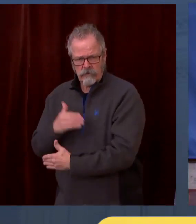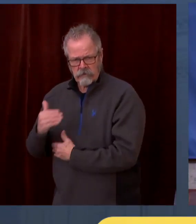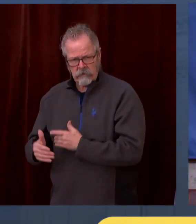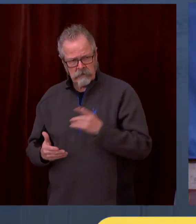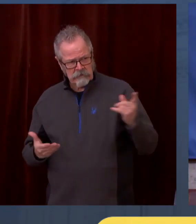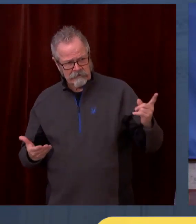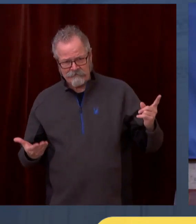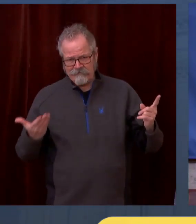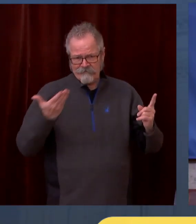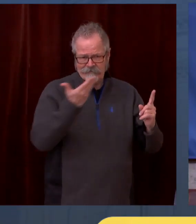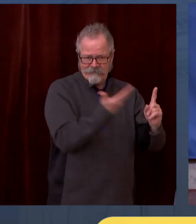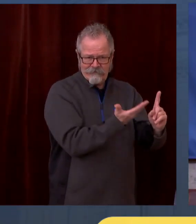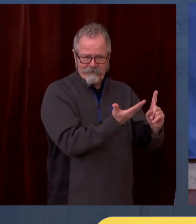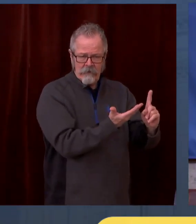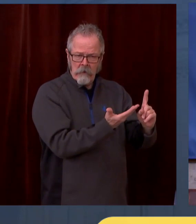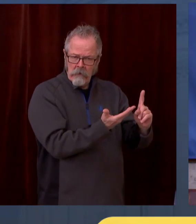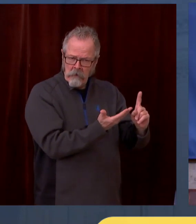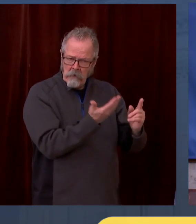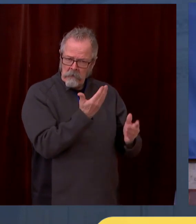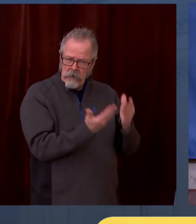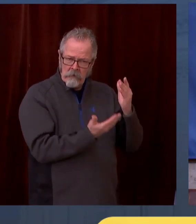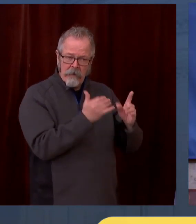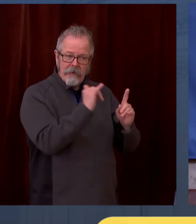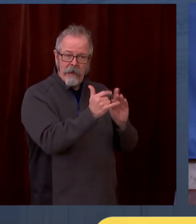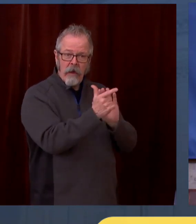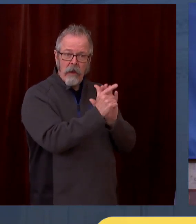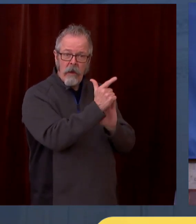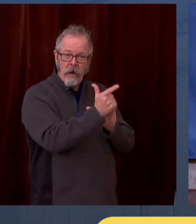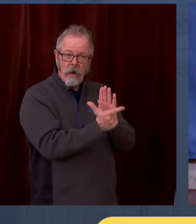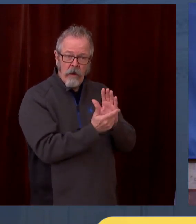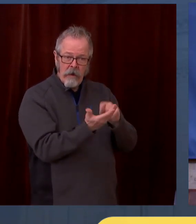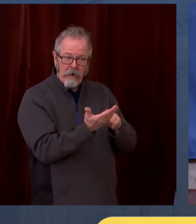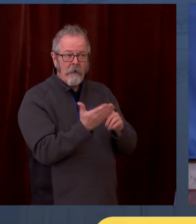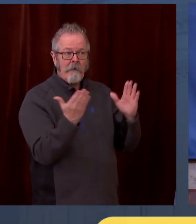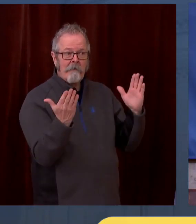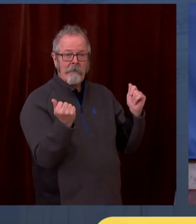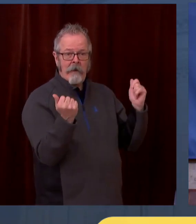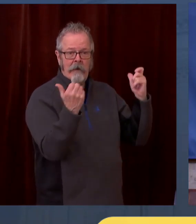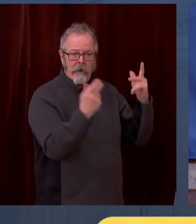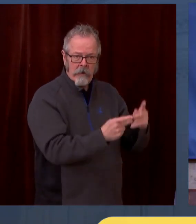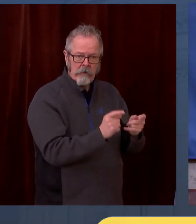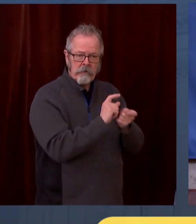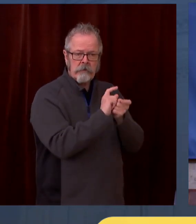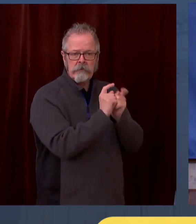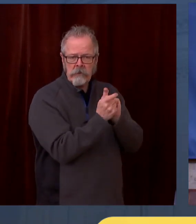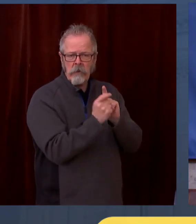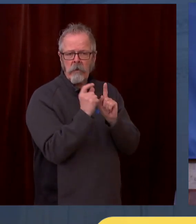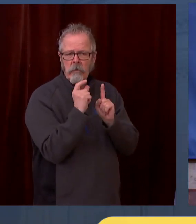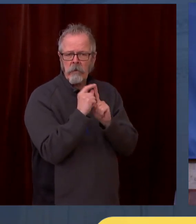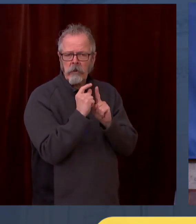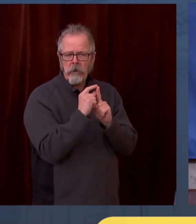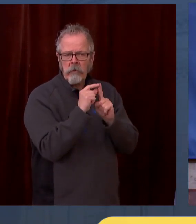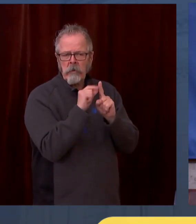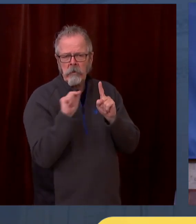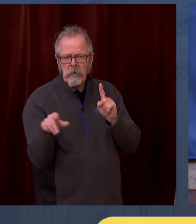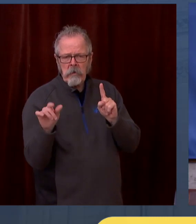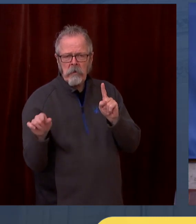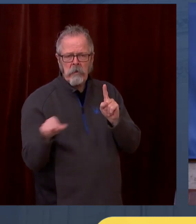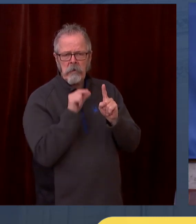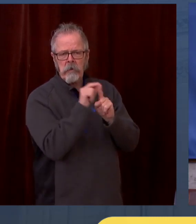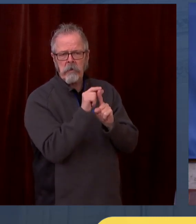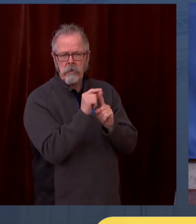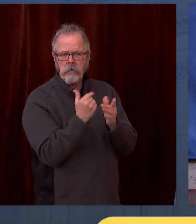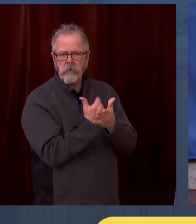deemphasizes criminalization as some have called for. Well, I'm not prepared to rule out